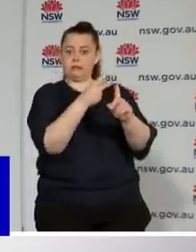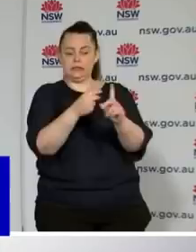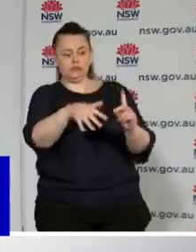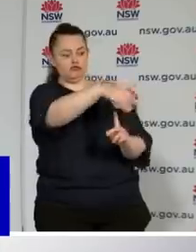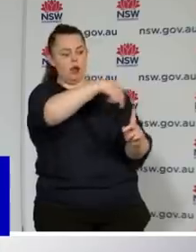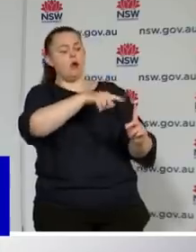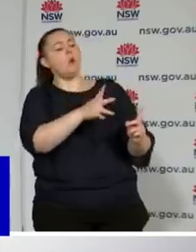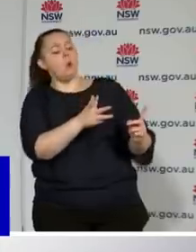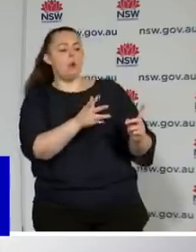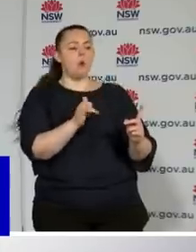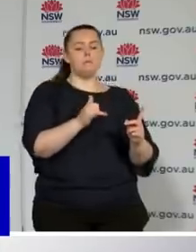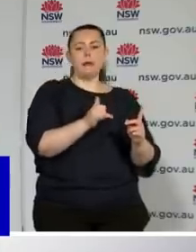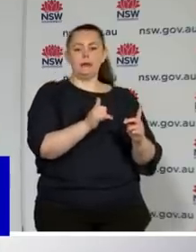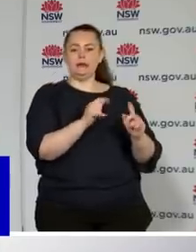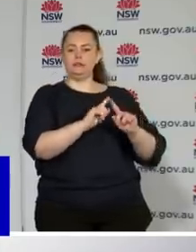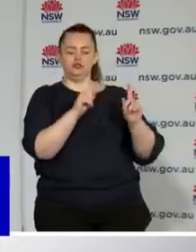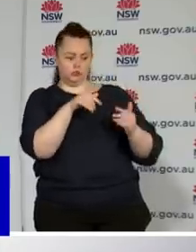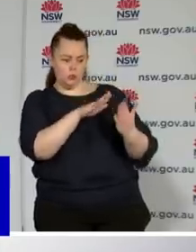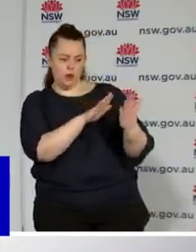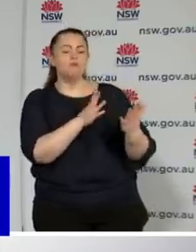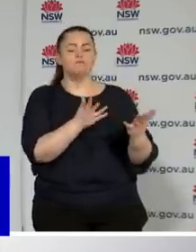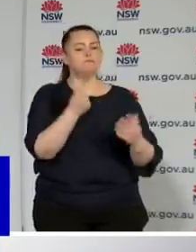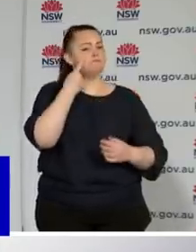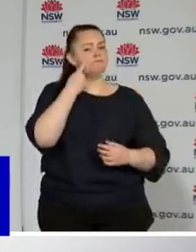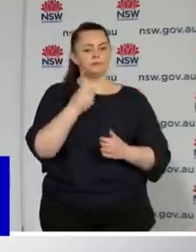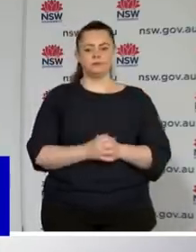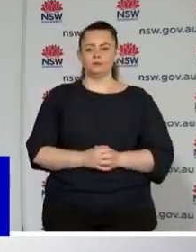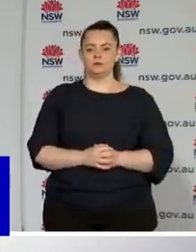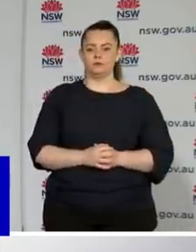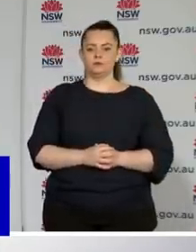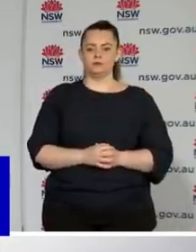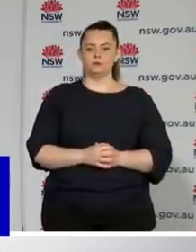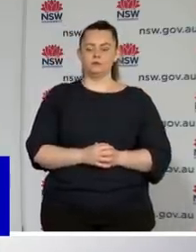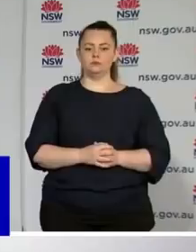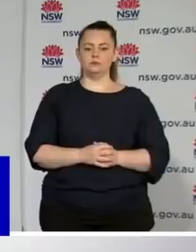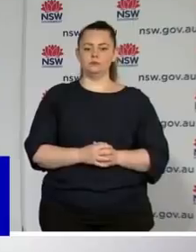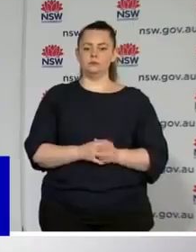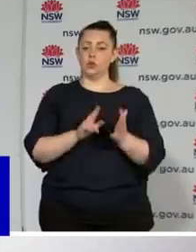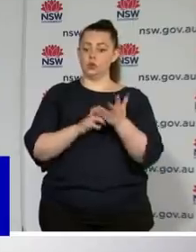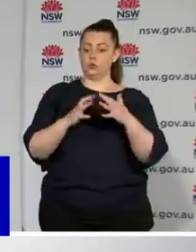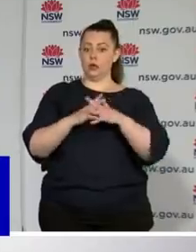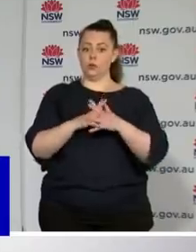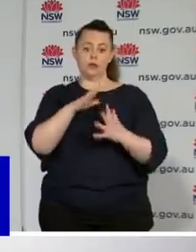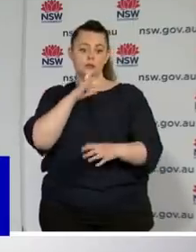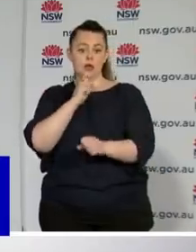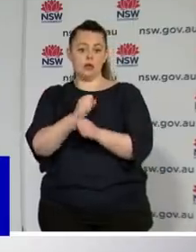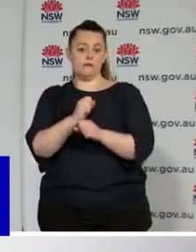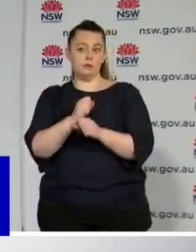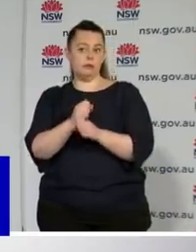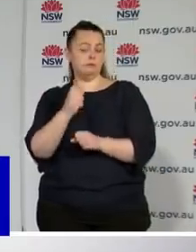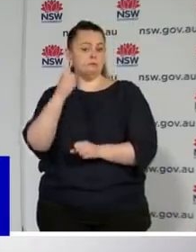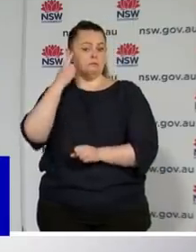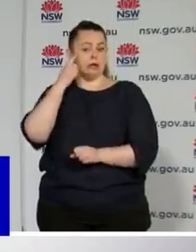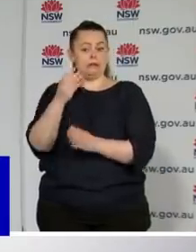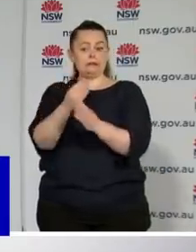foreshadow, whilst we won't be announcing anything today, that the government is considering bringing some things forward from the 1st of December to 80 per cent double dose.